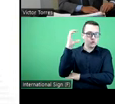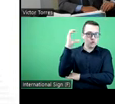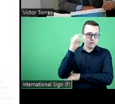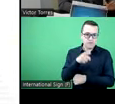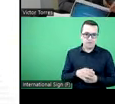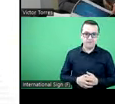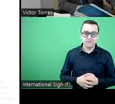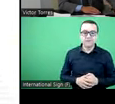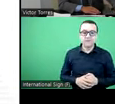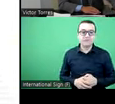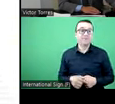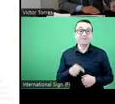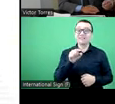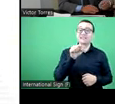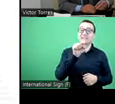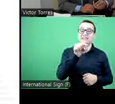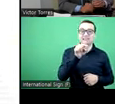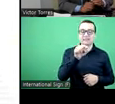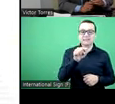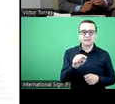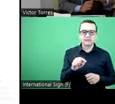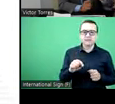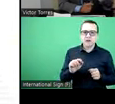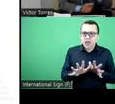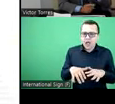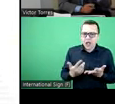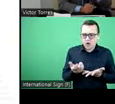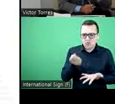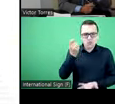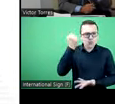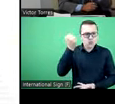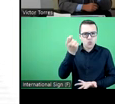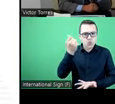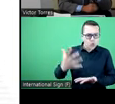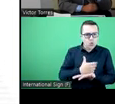case of Colombia, here we can see the sources of